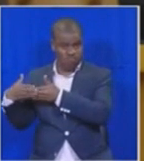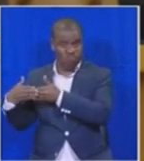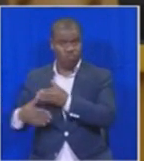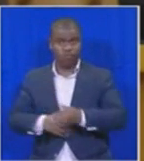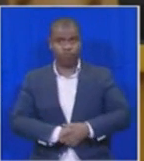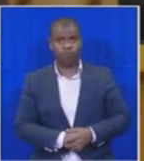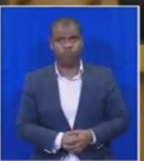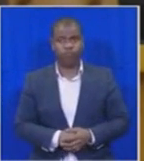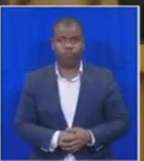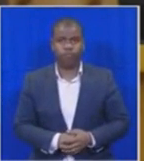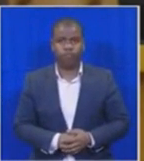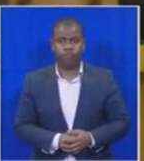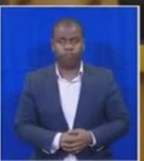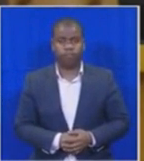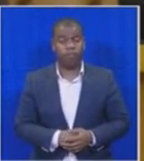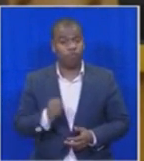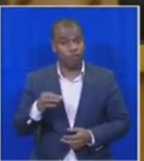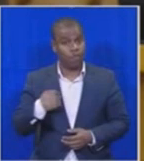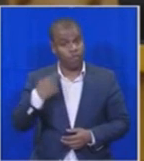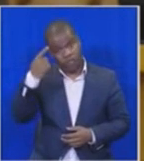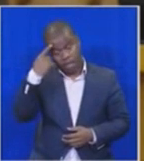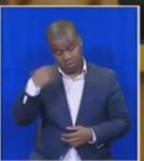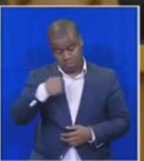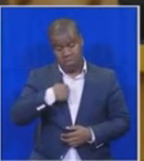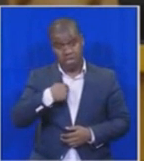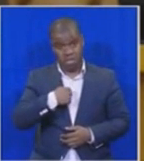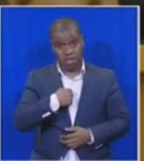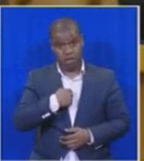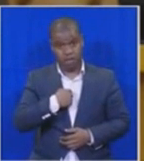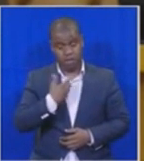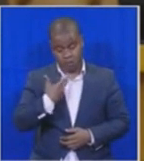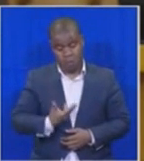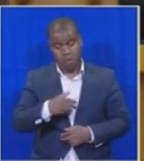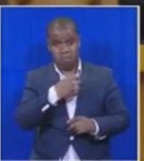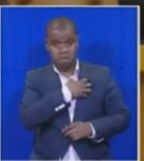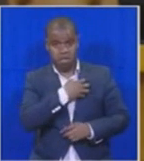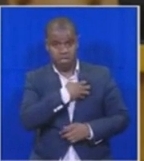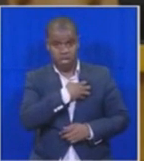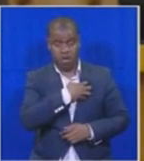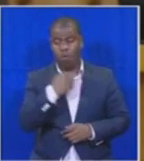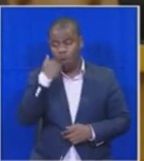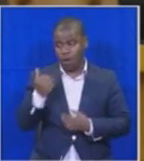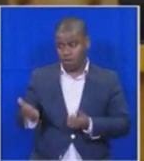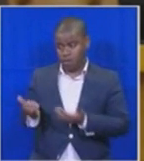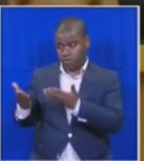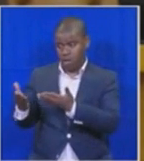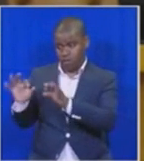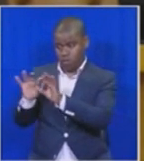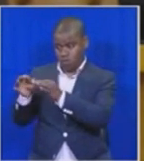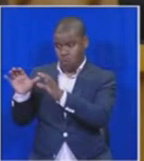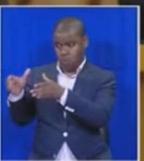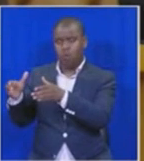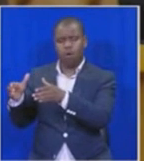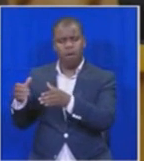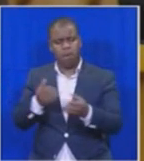that this minister has an intention of an individual, he must allow the due